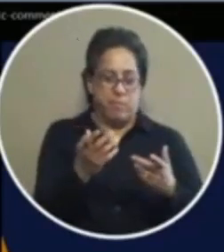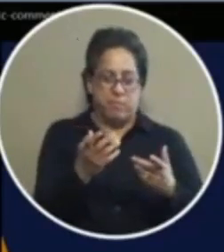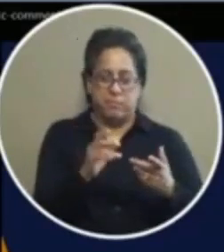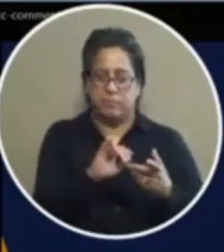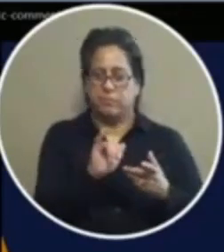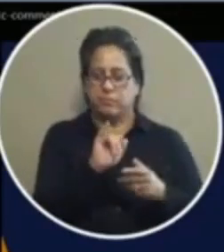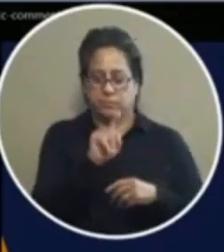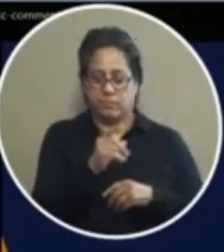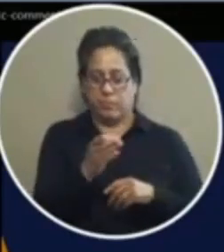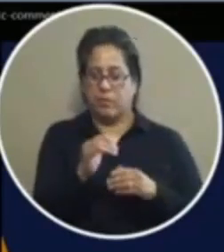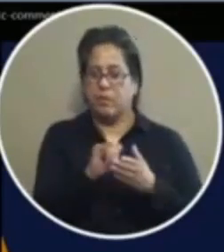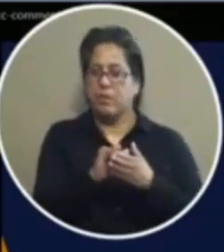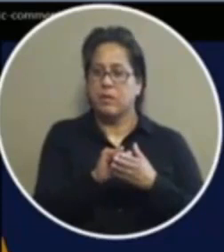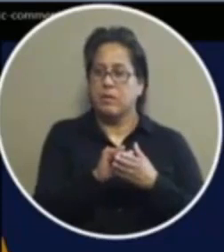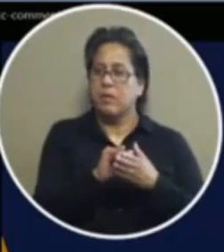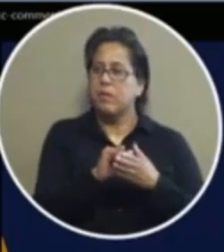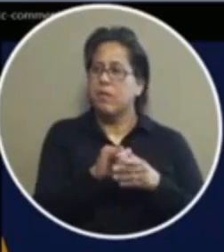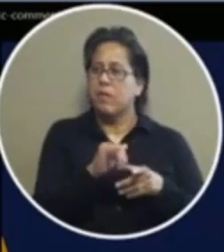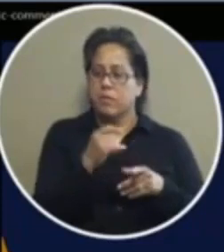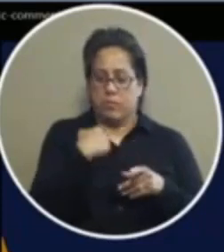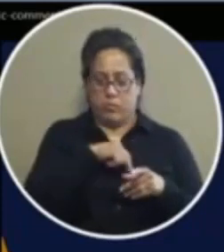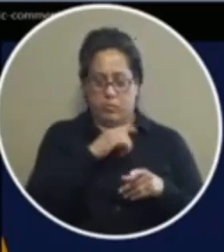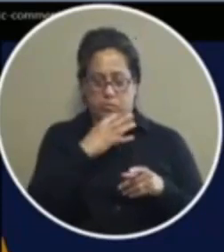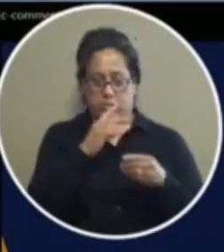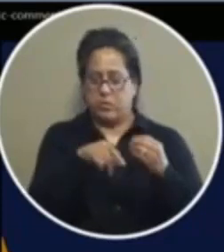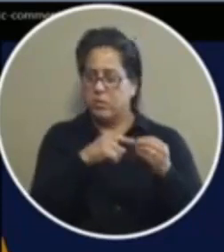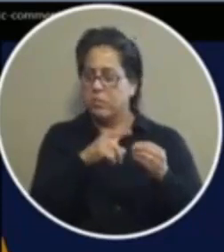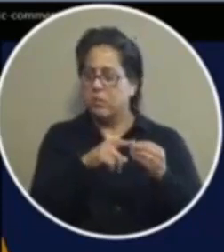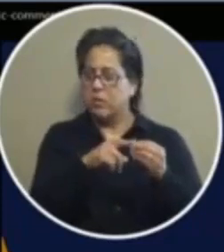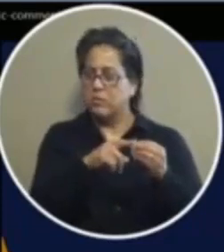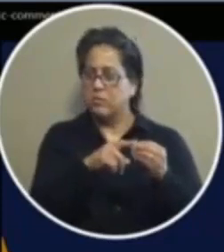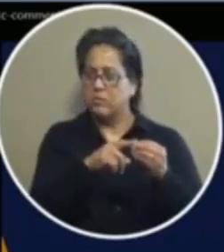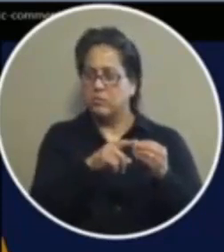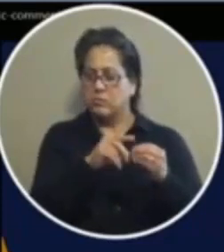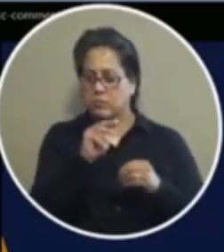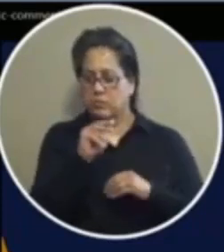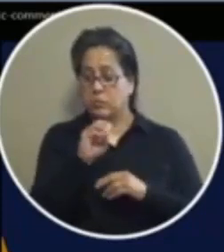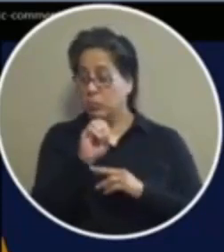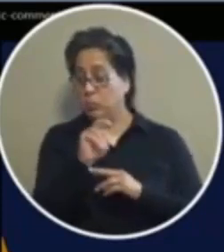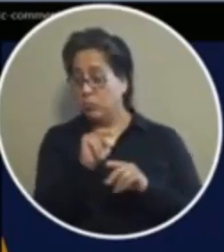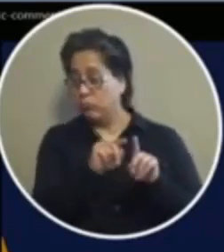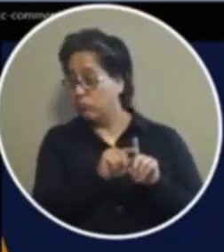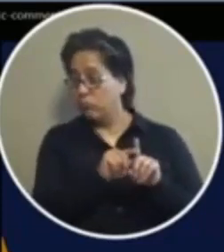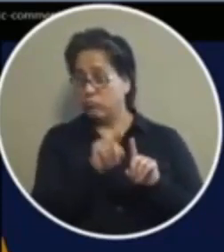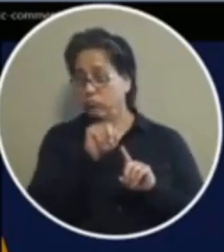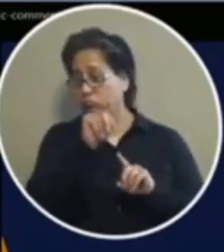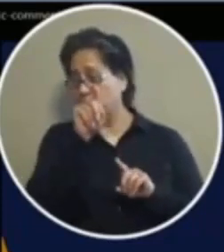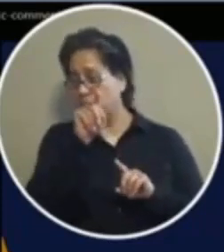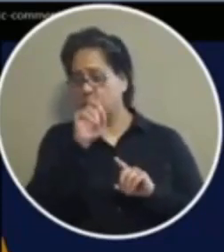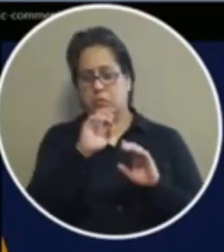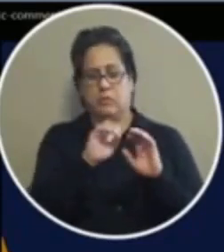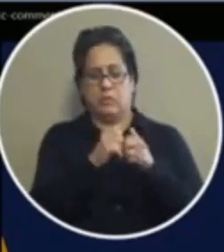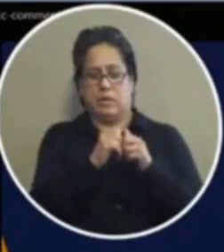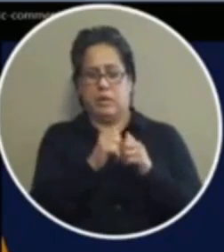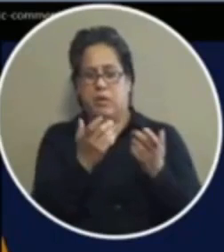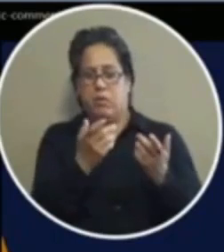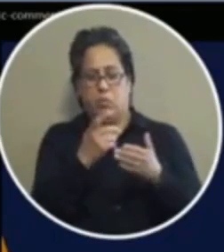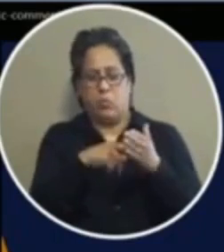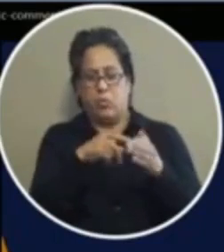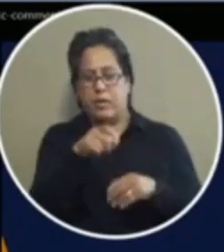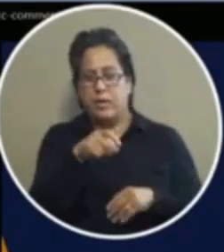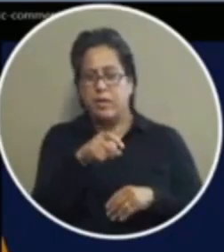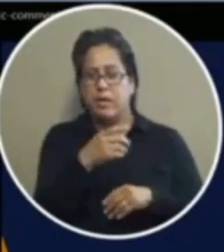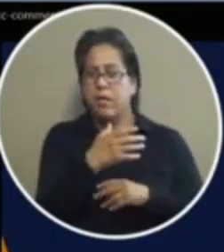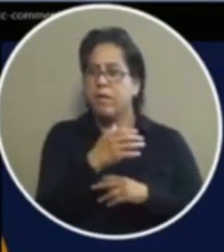to one of the things i just seen recently when we were talking about going to the moon they they asked you know how do we get to the moon what do we need